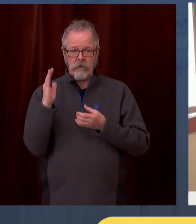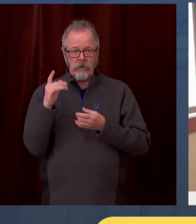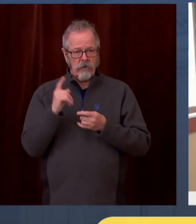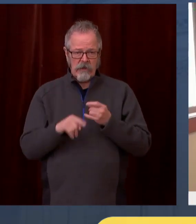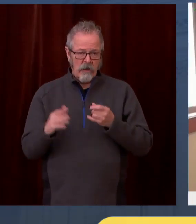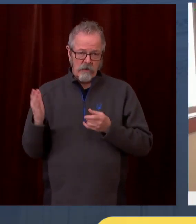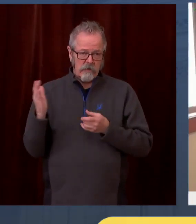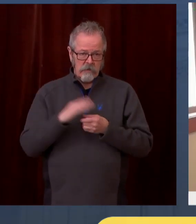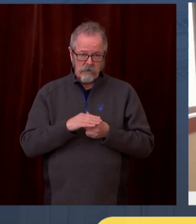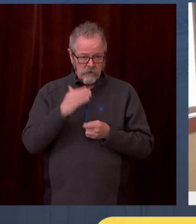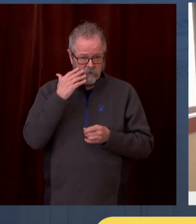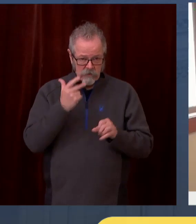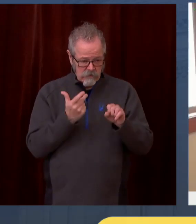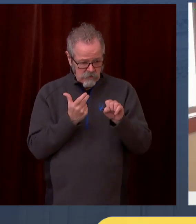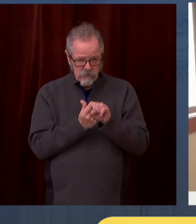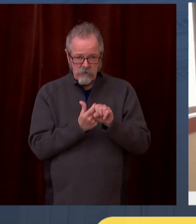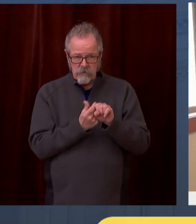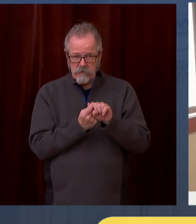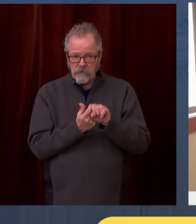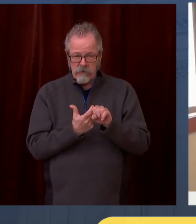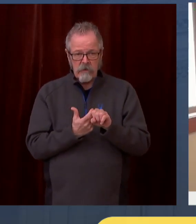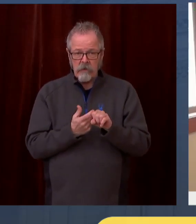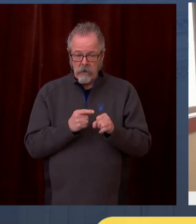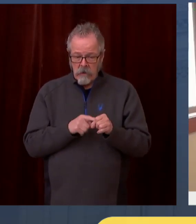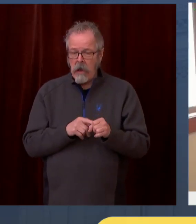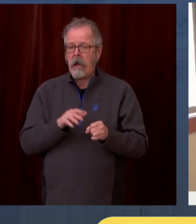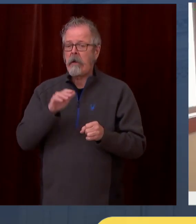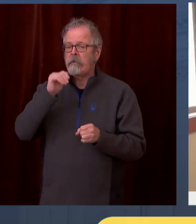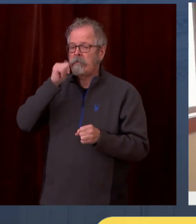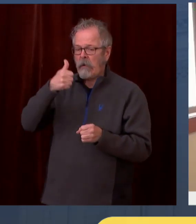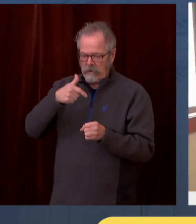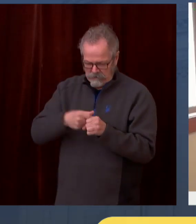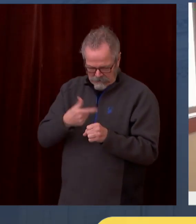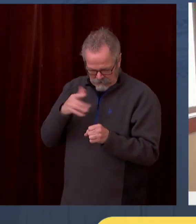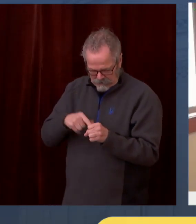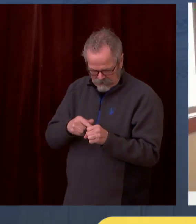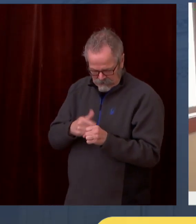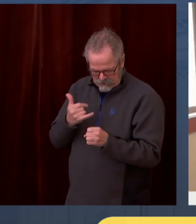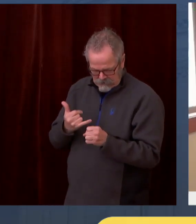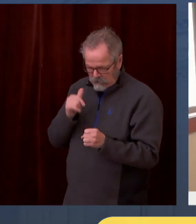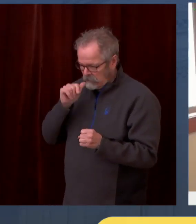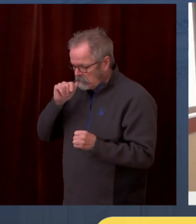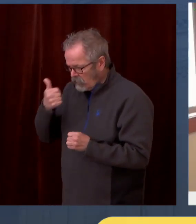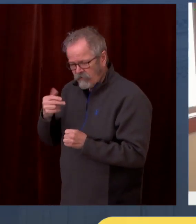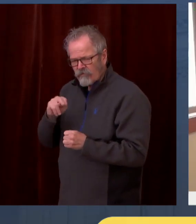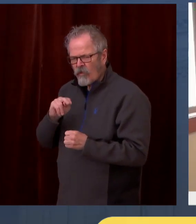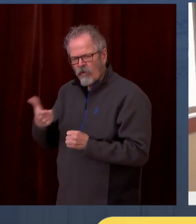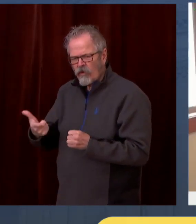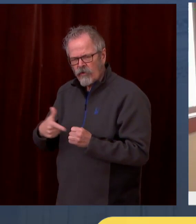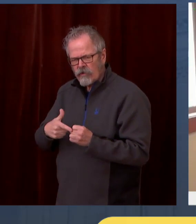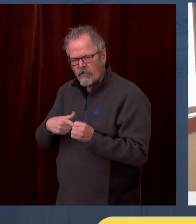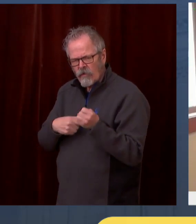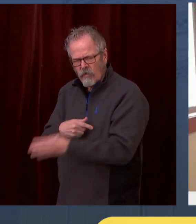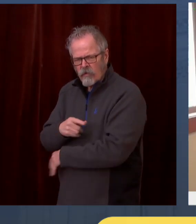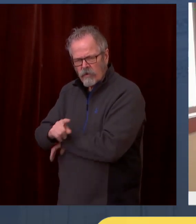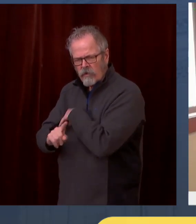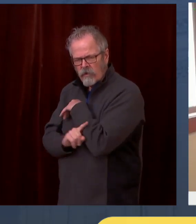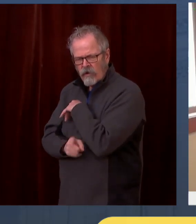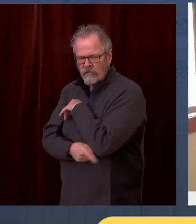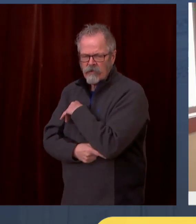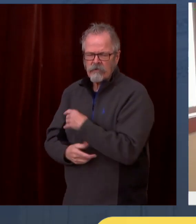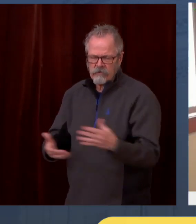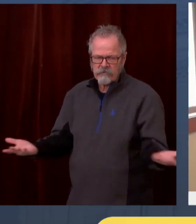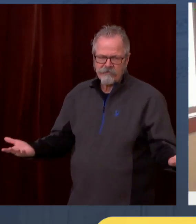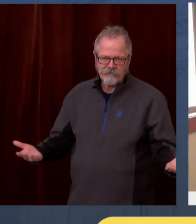others to have a list of people who are eligible for vaccine in the current phases that they could call in at the end of the day. We also let providers